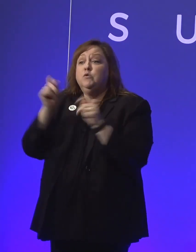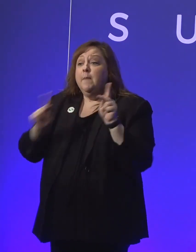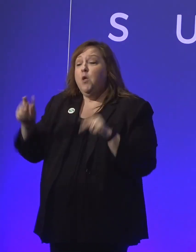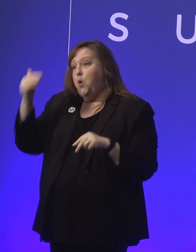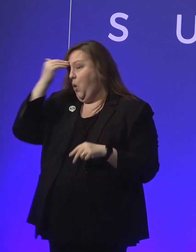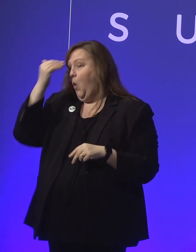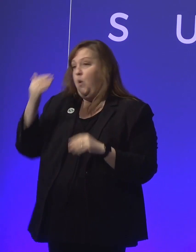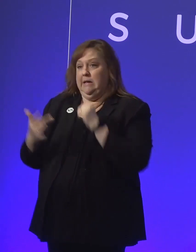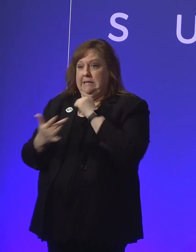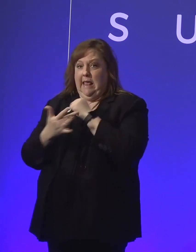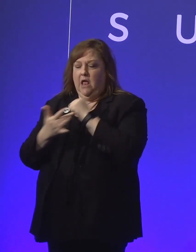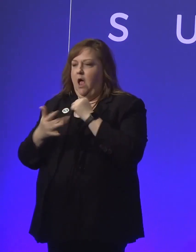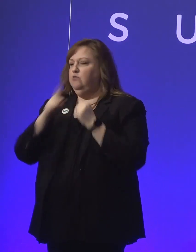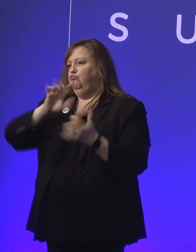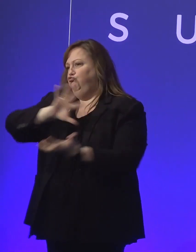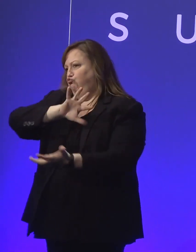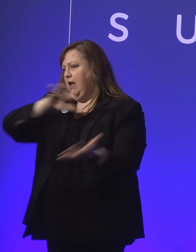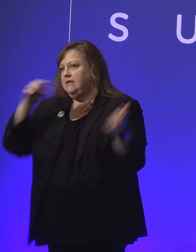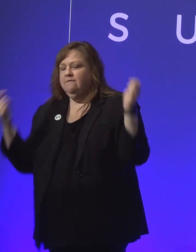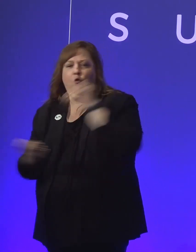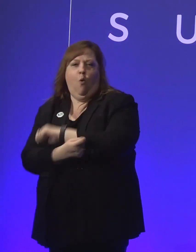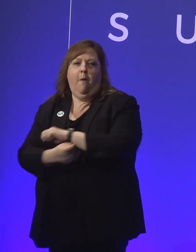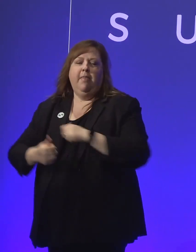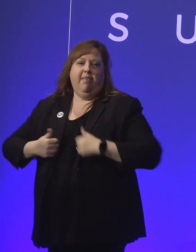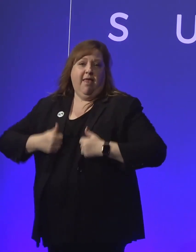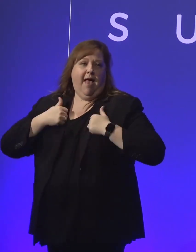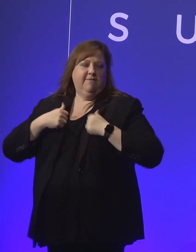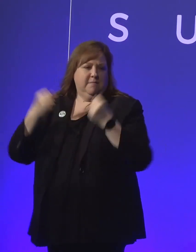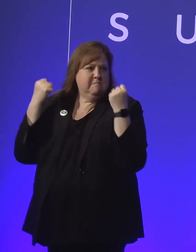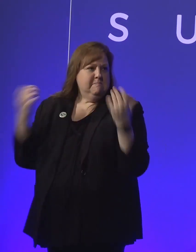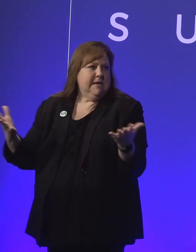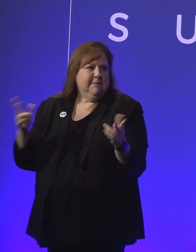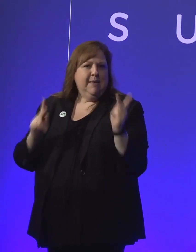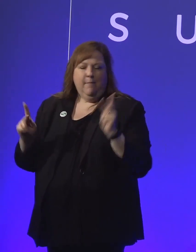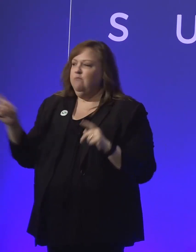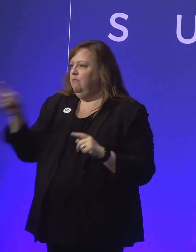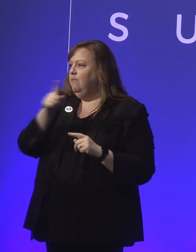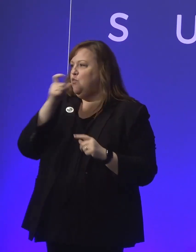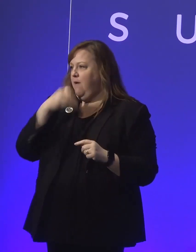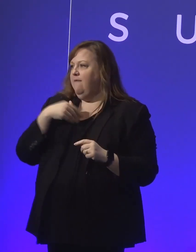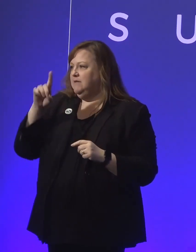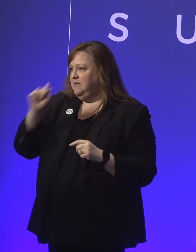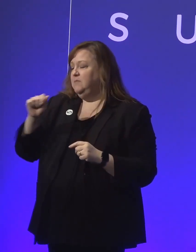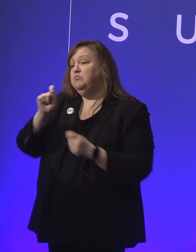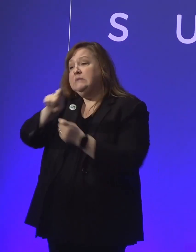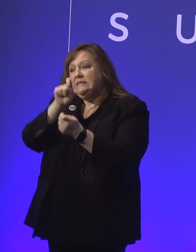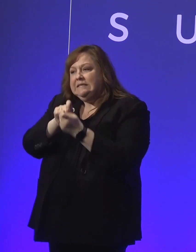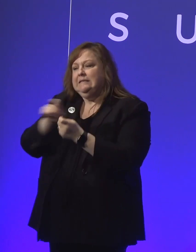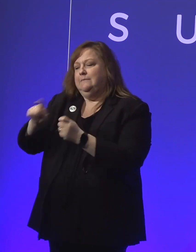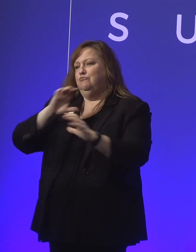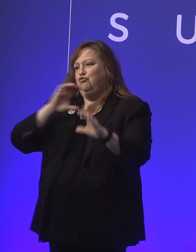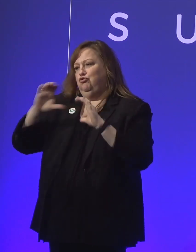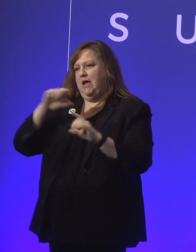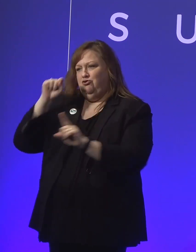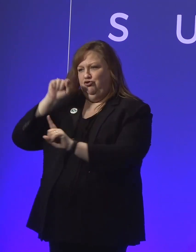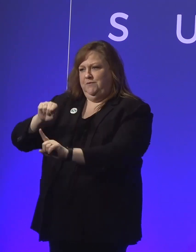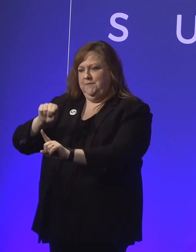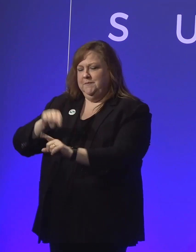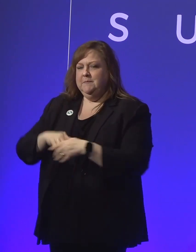that technology has transformed the lives of many people with disabilities particularly on the communication side.